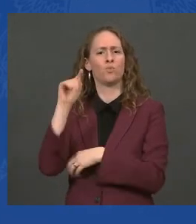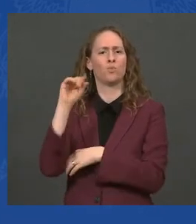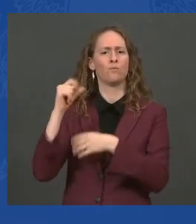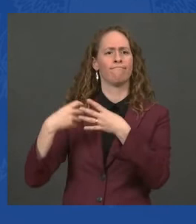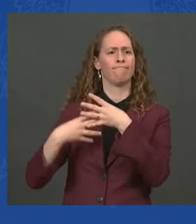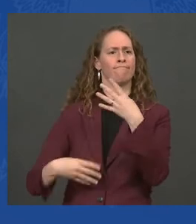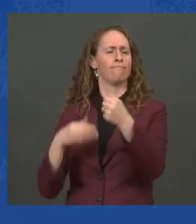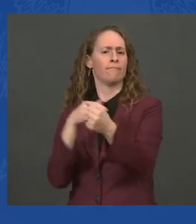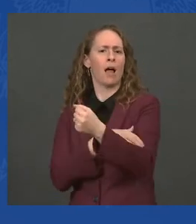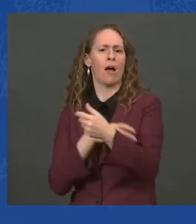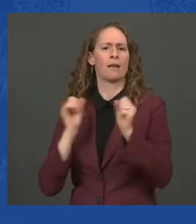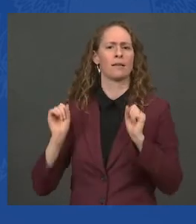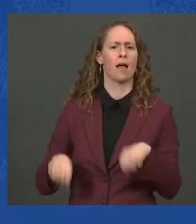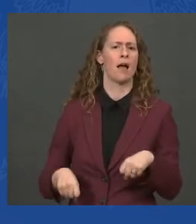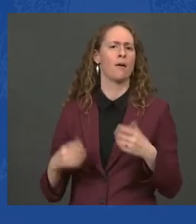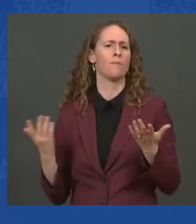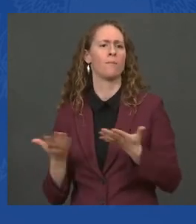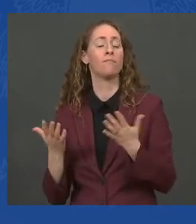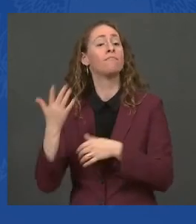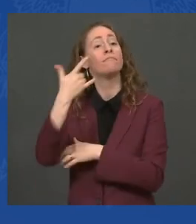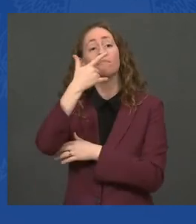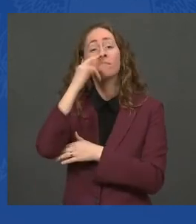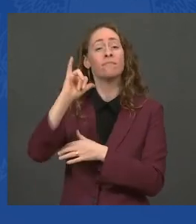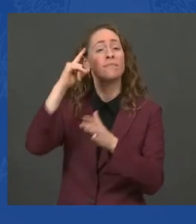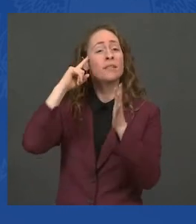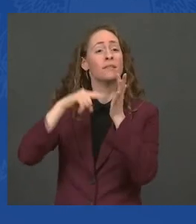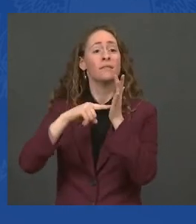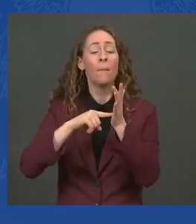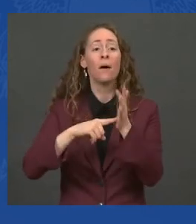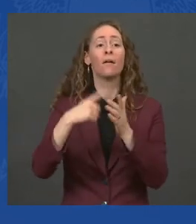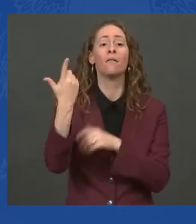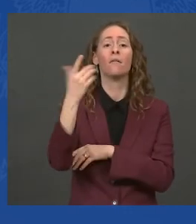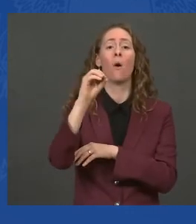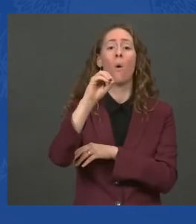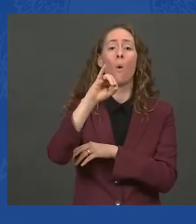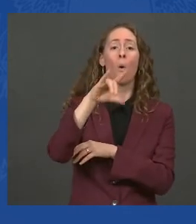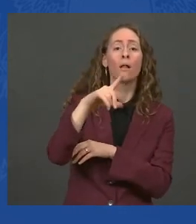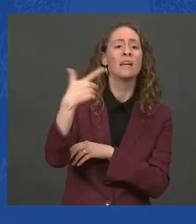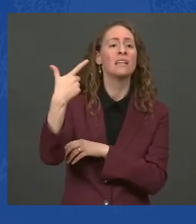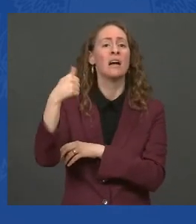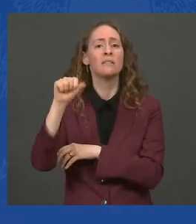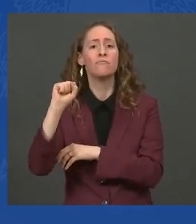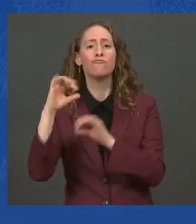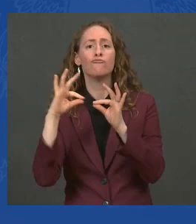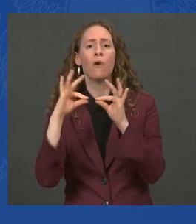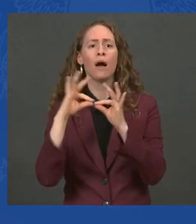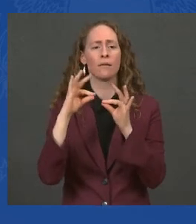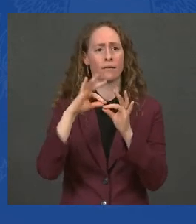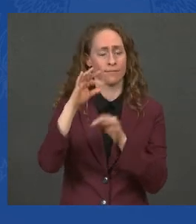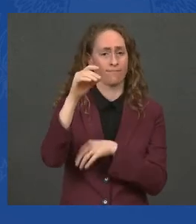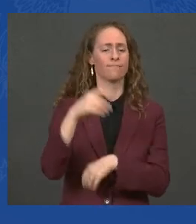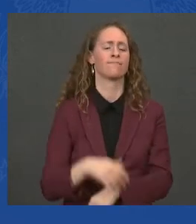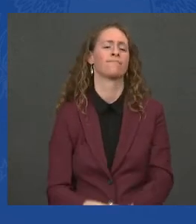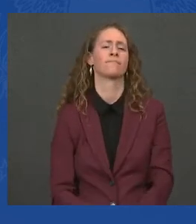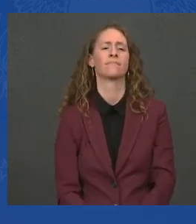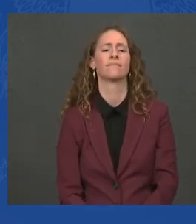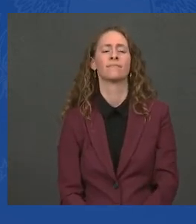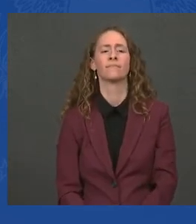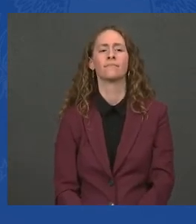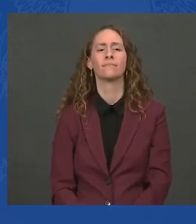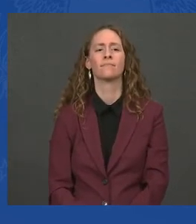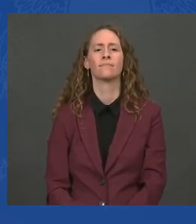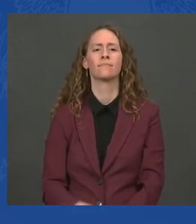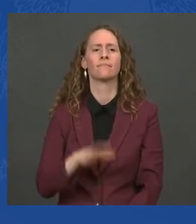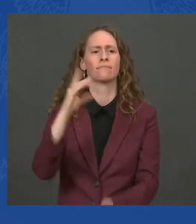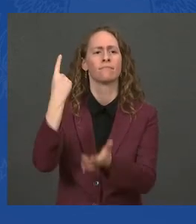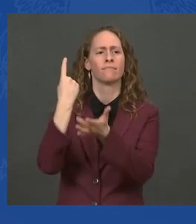Last week, I announced the largest-ever release from the United States Strategic Petroleum Reserve to increase the supply of oil